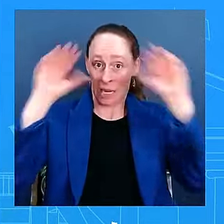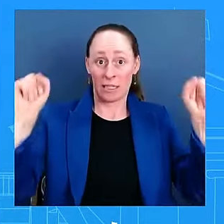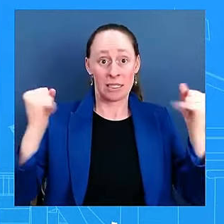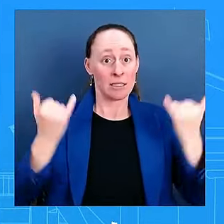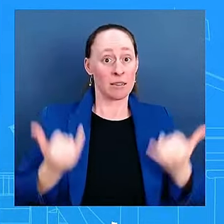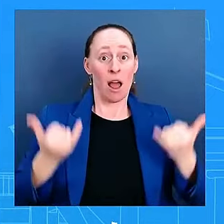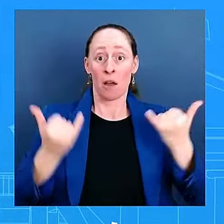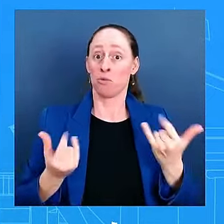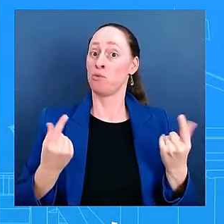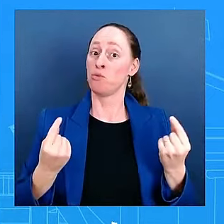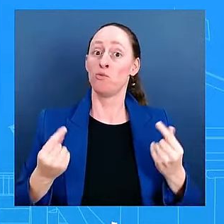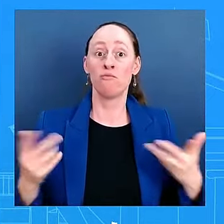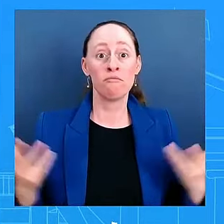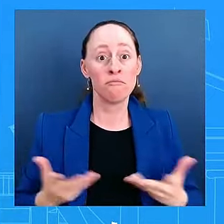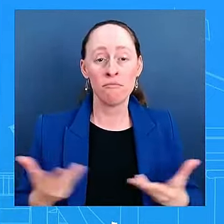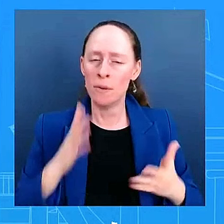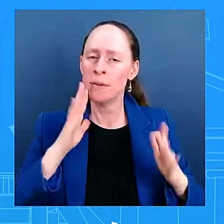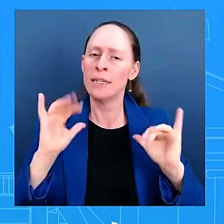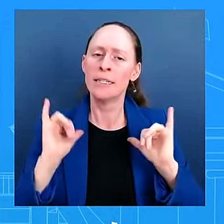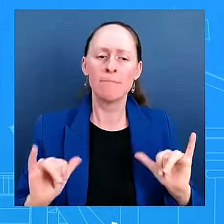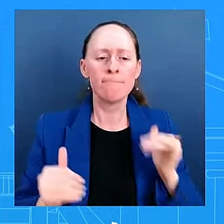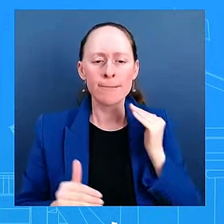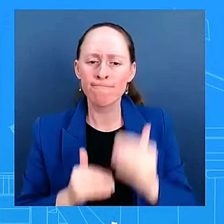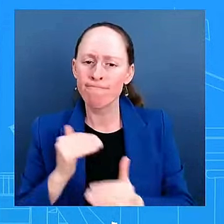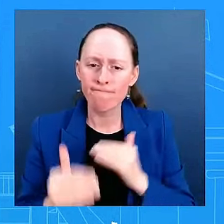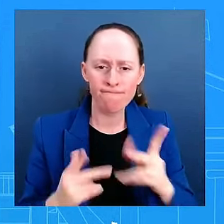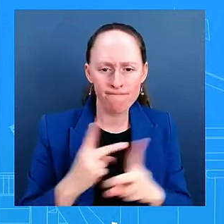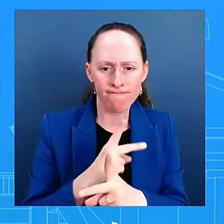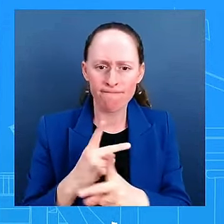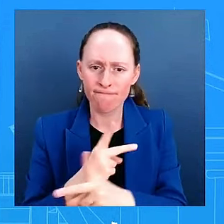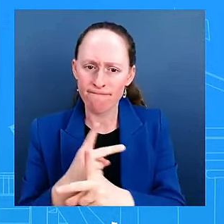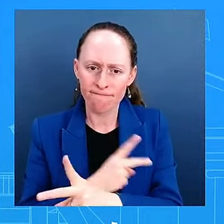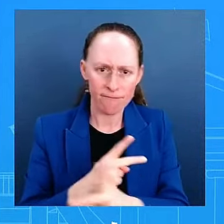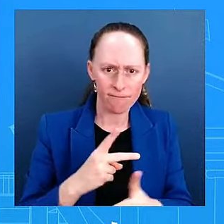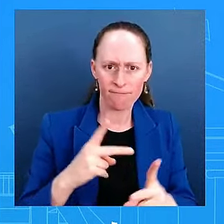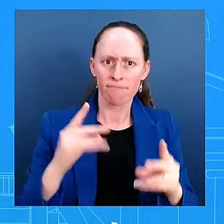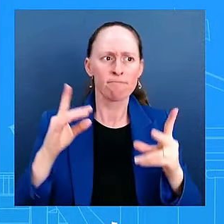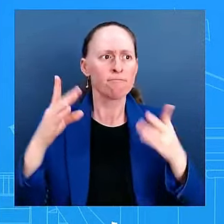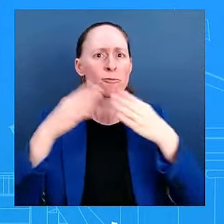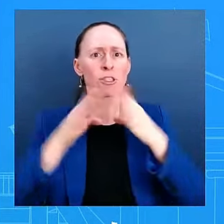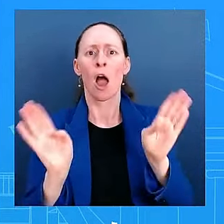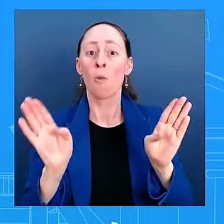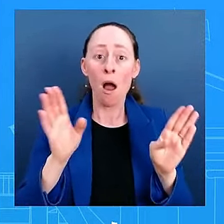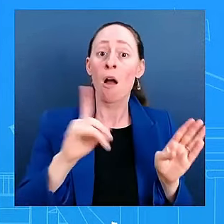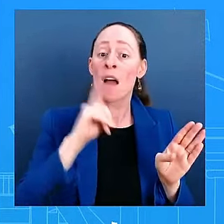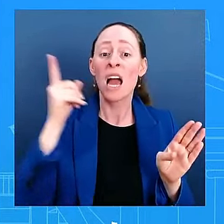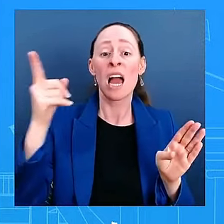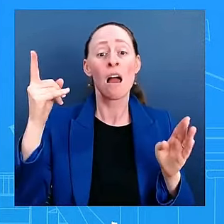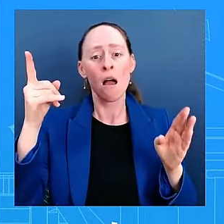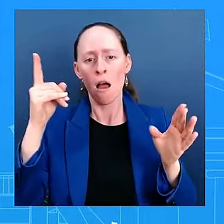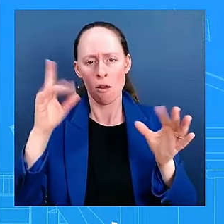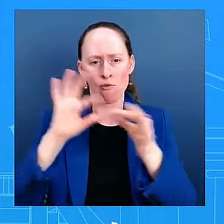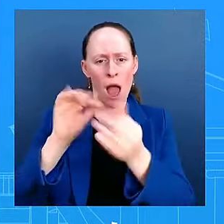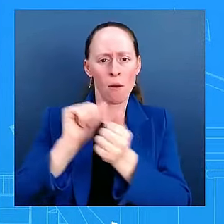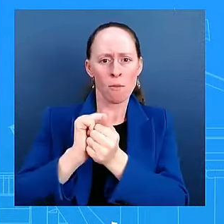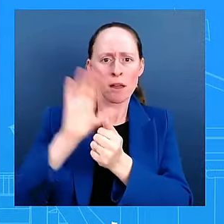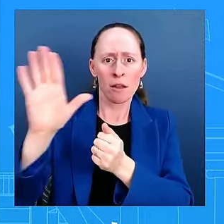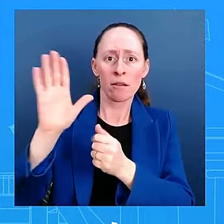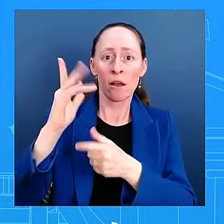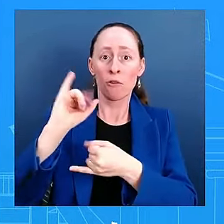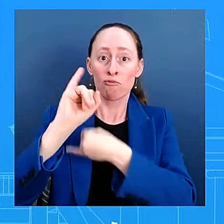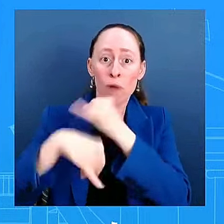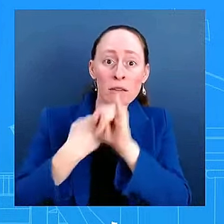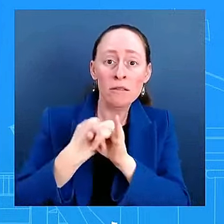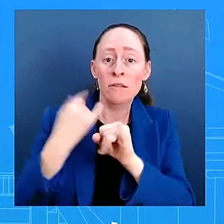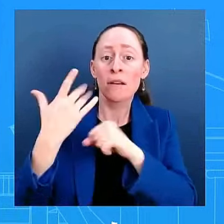terms, speaking of the president's focus on foreign policy, he's going to continue to push forward with the progress that we've made over